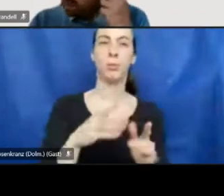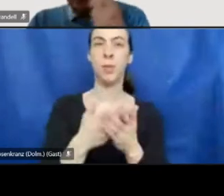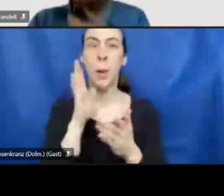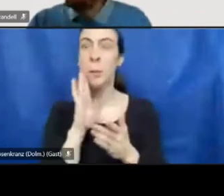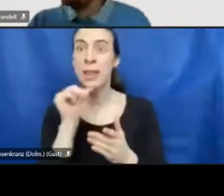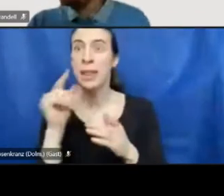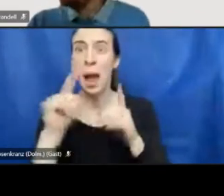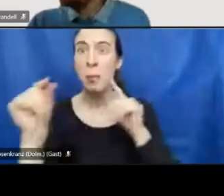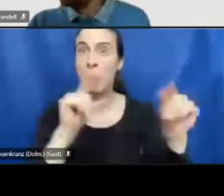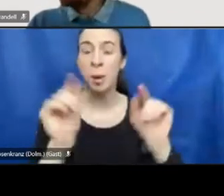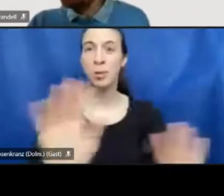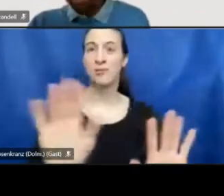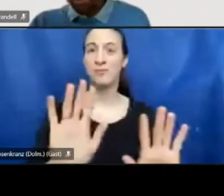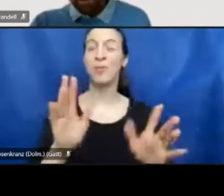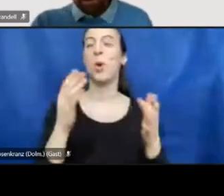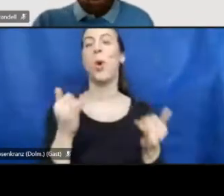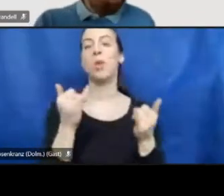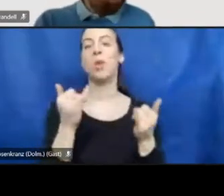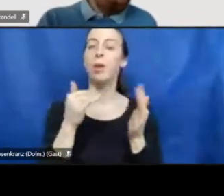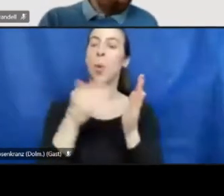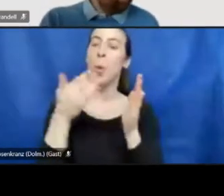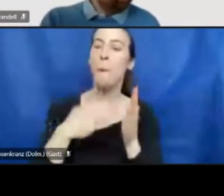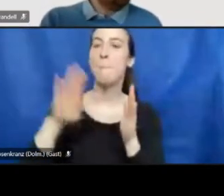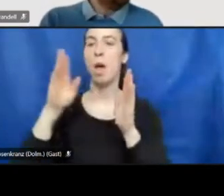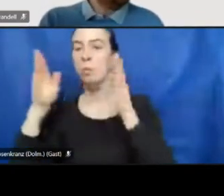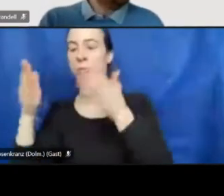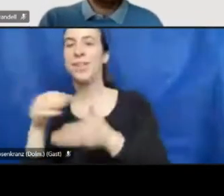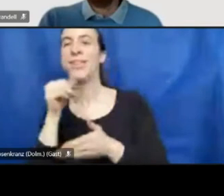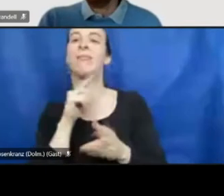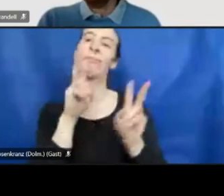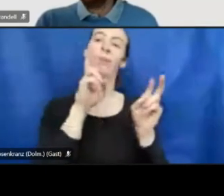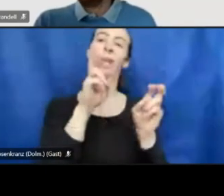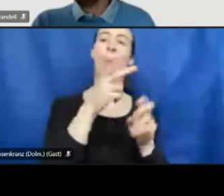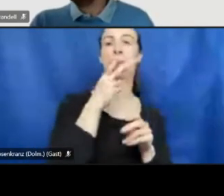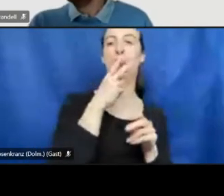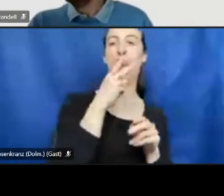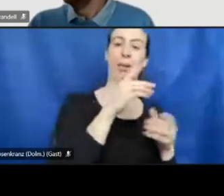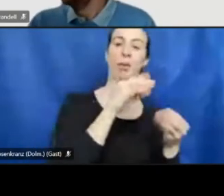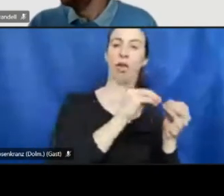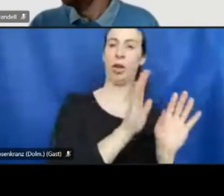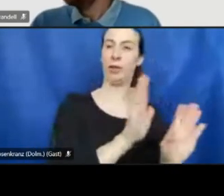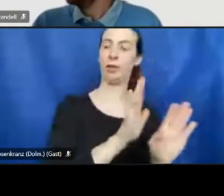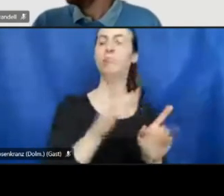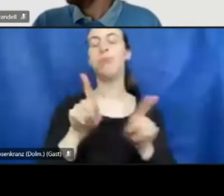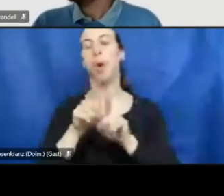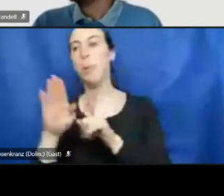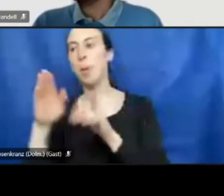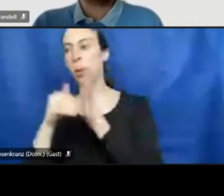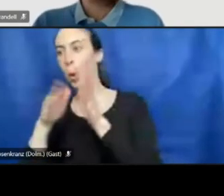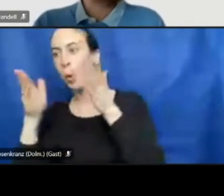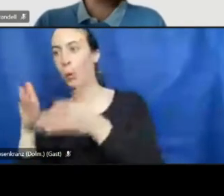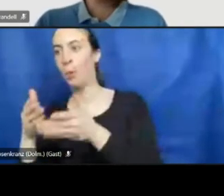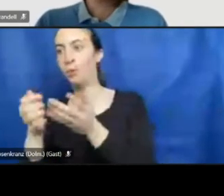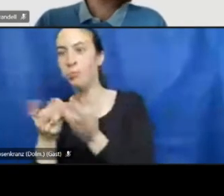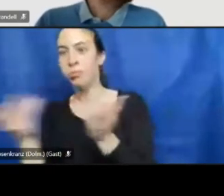Today, it's much more about than about tobacco shops. We will show you a really unique and